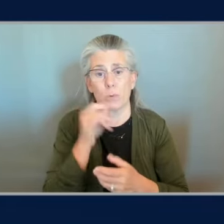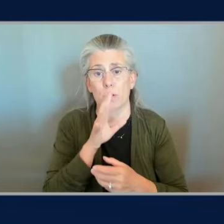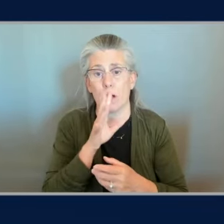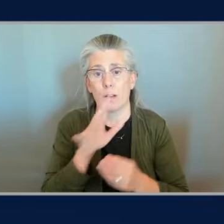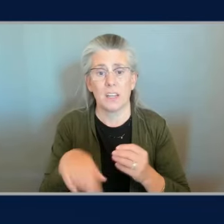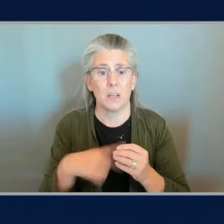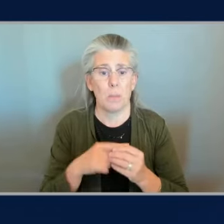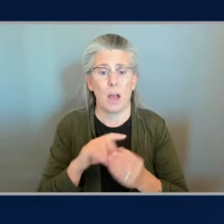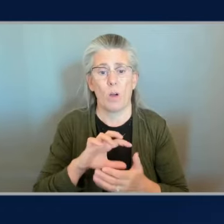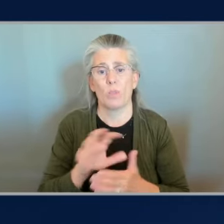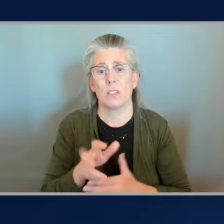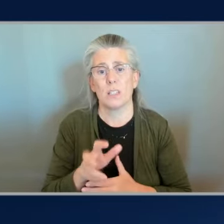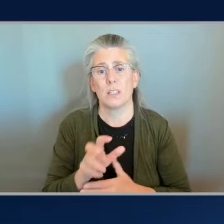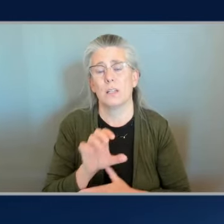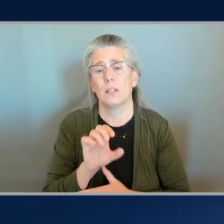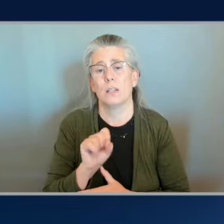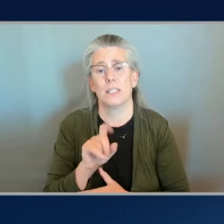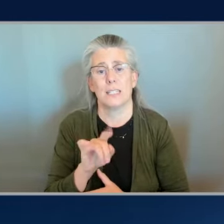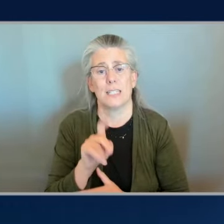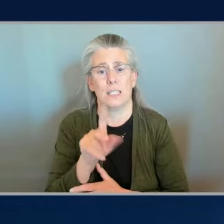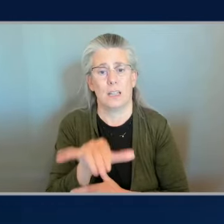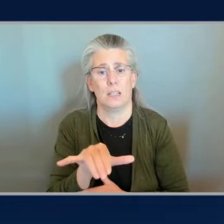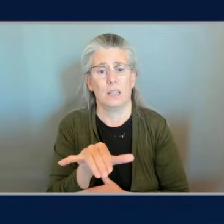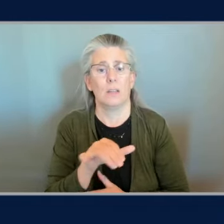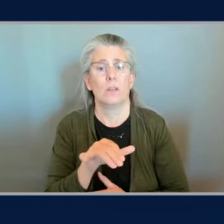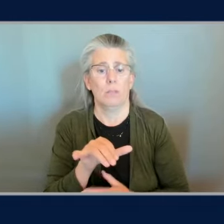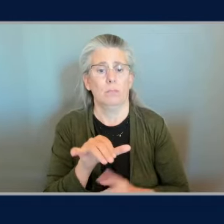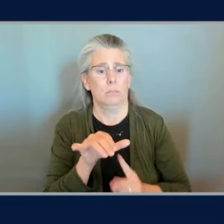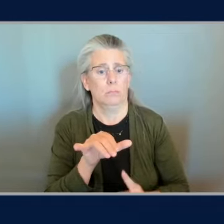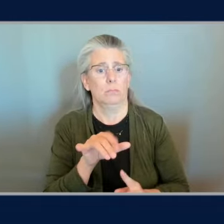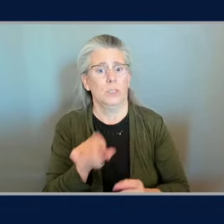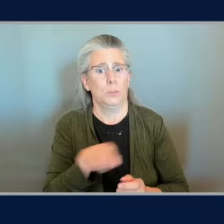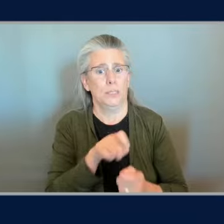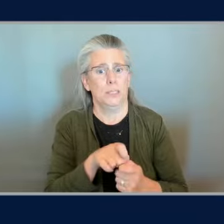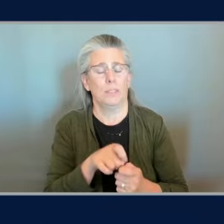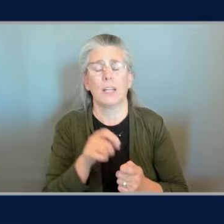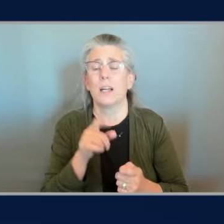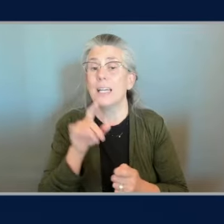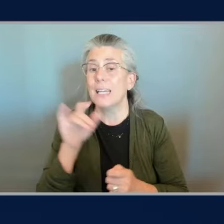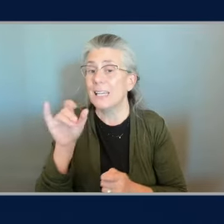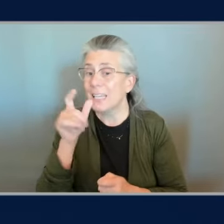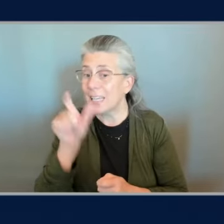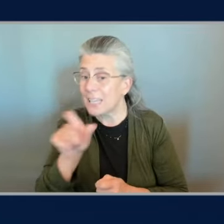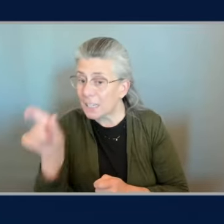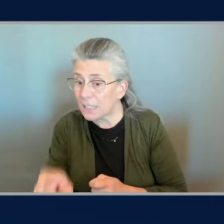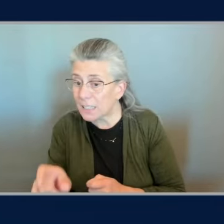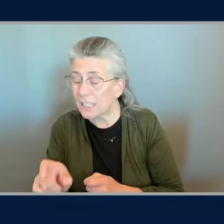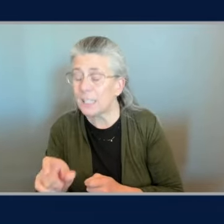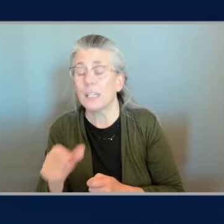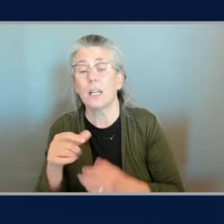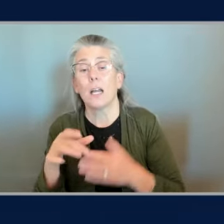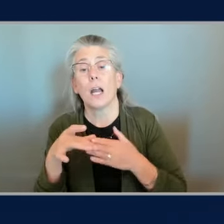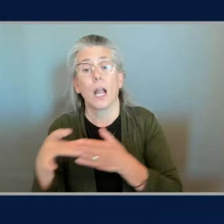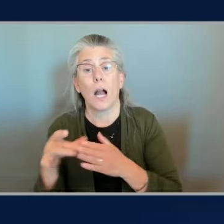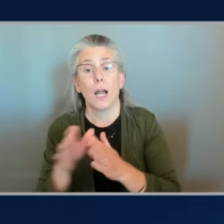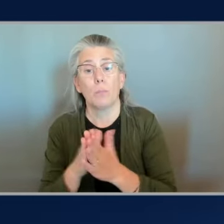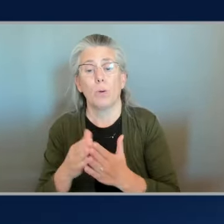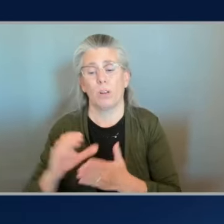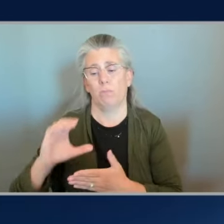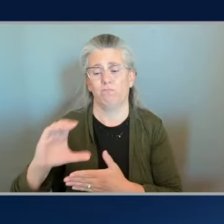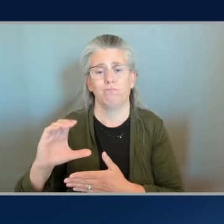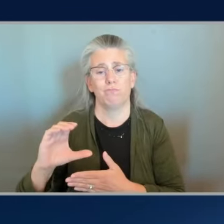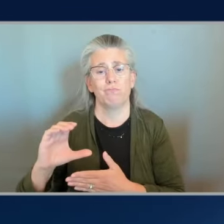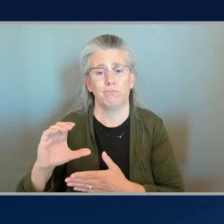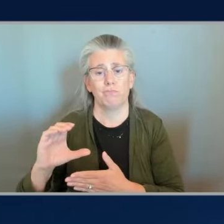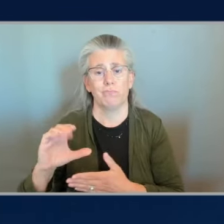less there but imagine italy as a guidebook i didn't bring it on purpose it's probably about this thick i wish you had a lot more great